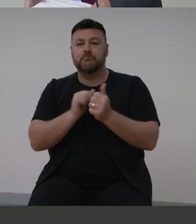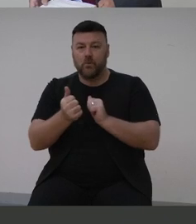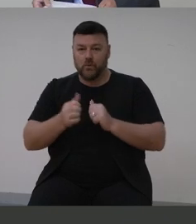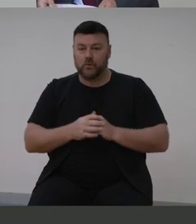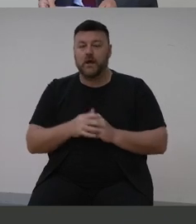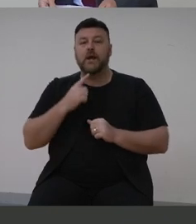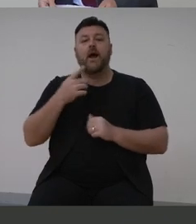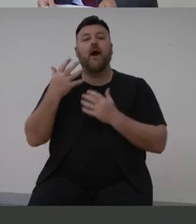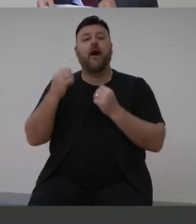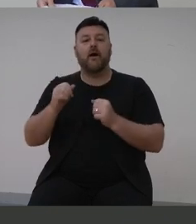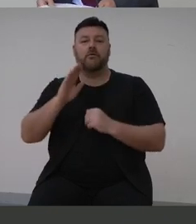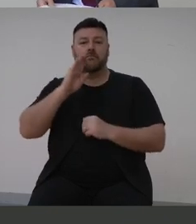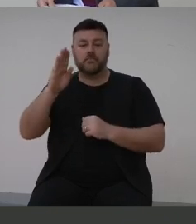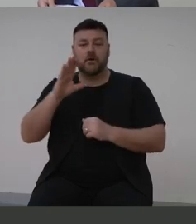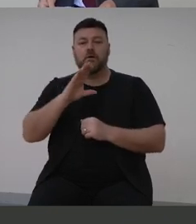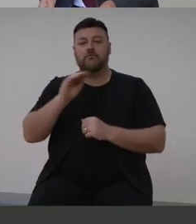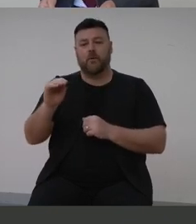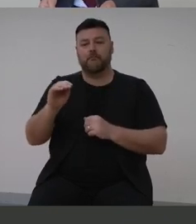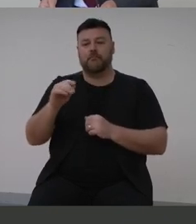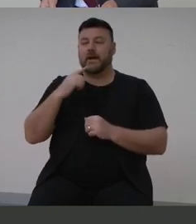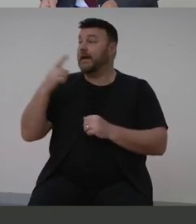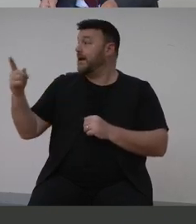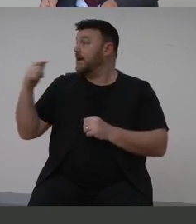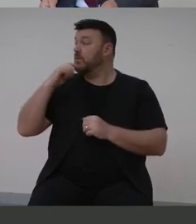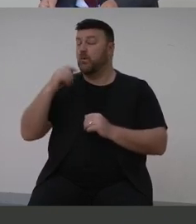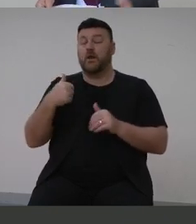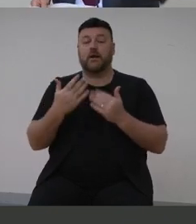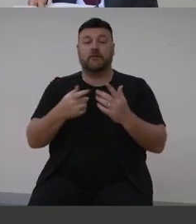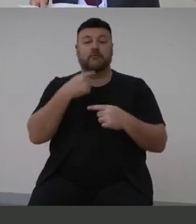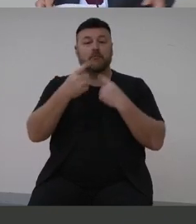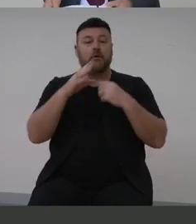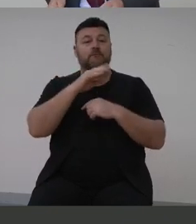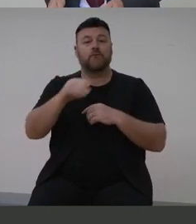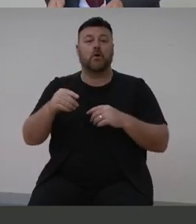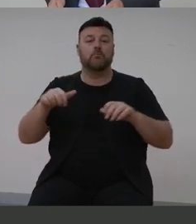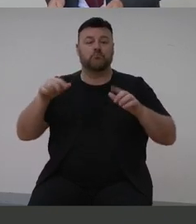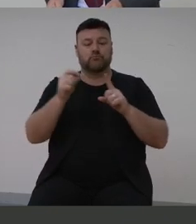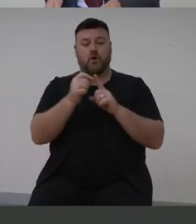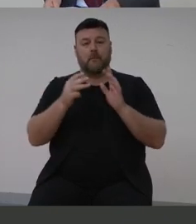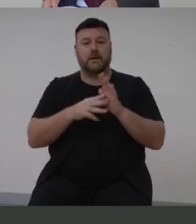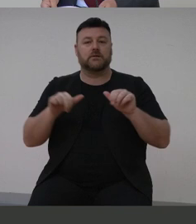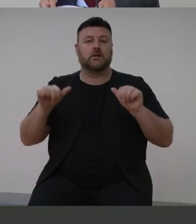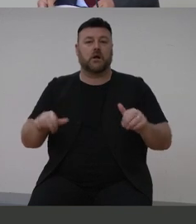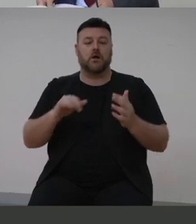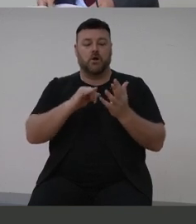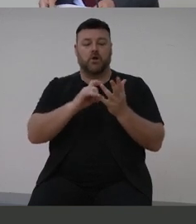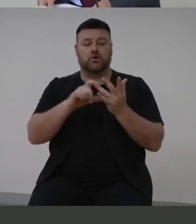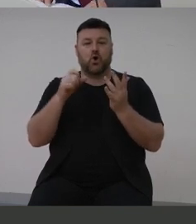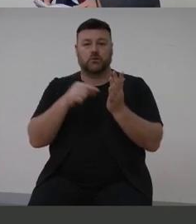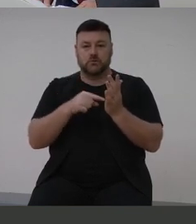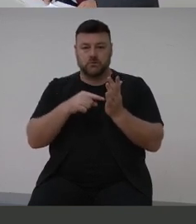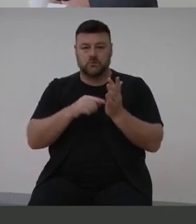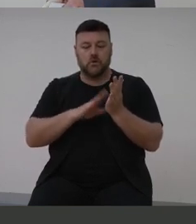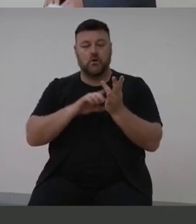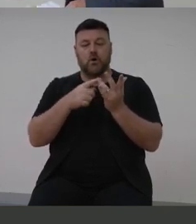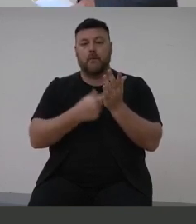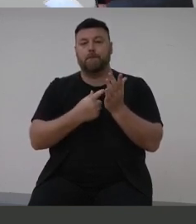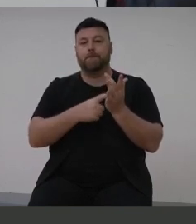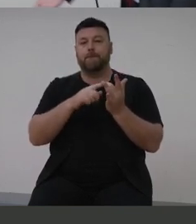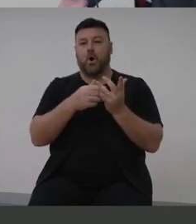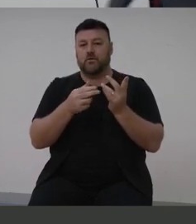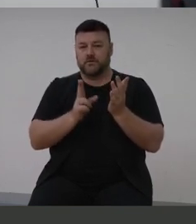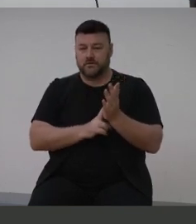After Mr. Zimmerman, we're also here from Honourable Prime Minister, former Prime Minister John Howard, and also Minister Mark Coulton.